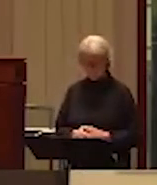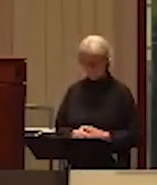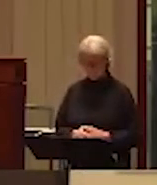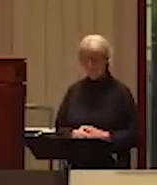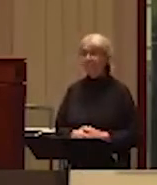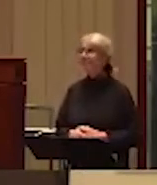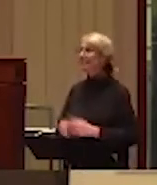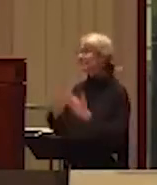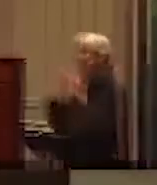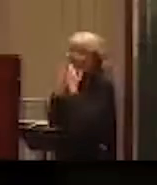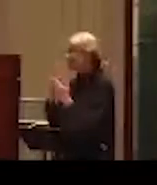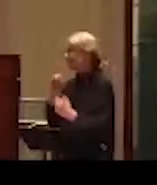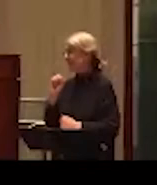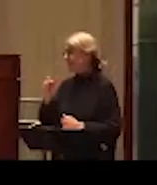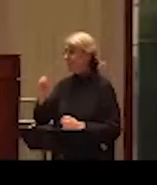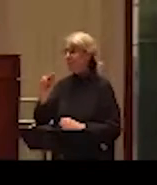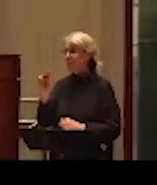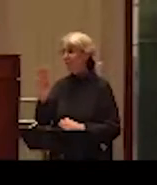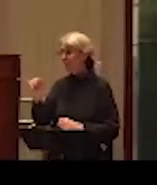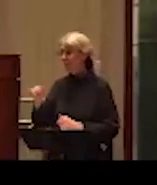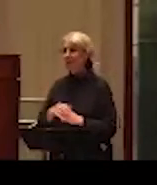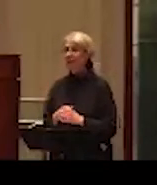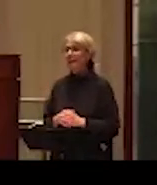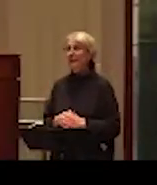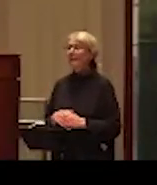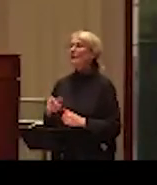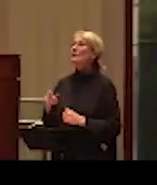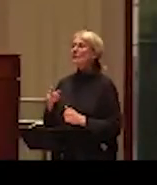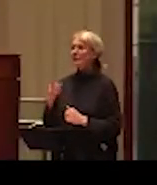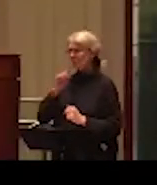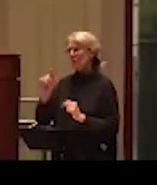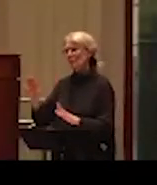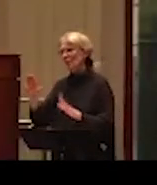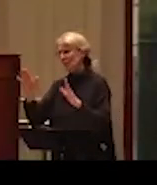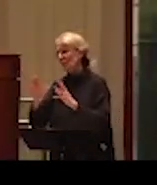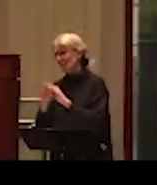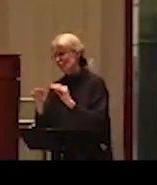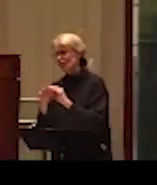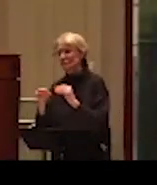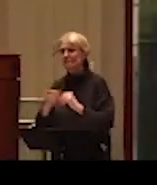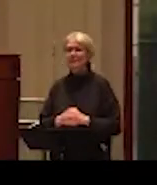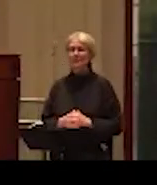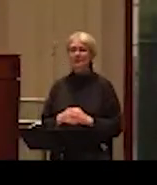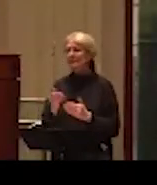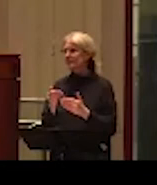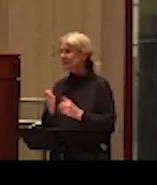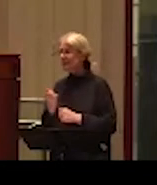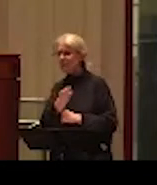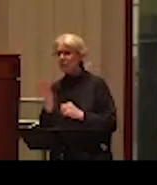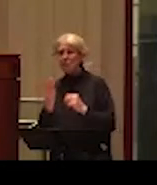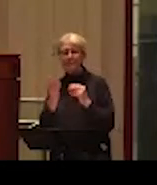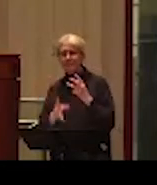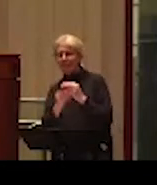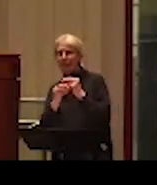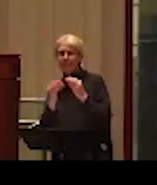Thank you, Elder Marie for your welcome and for your, your thoughtful words. Uh, just a few items of business before we